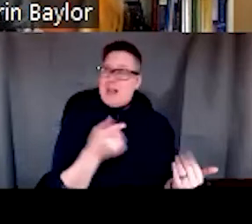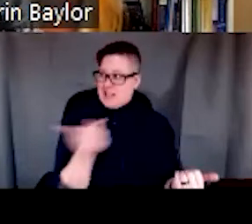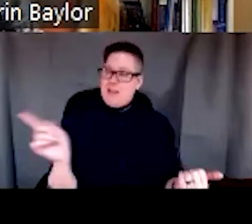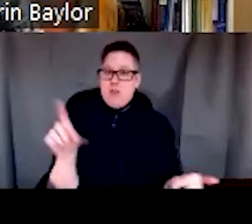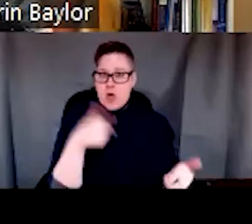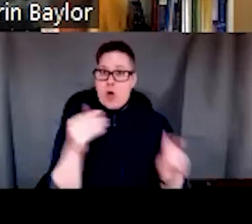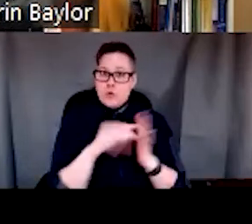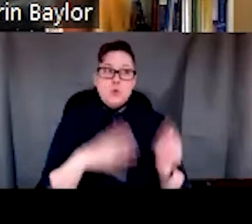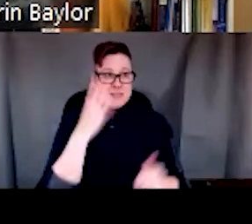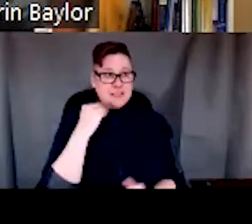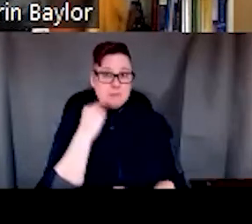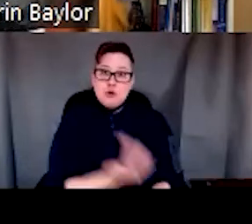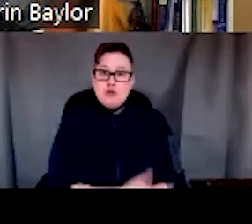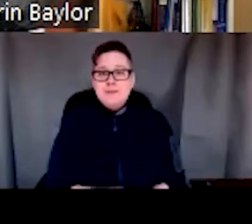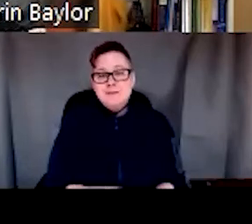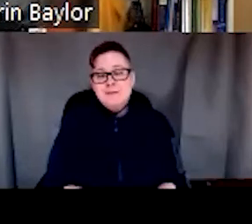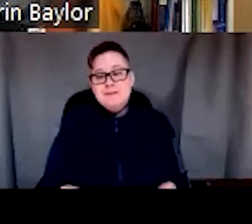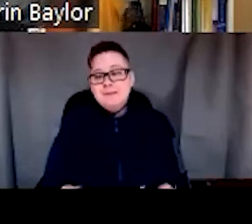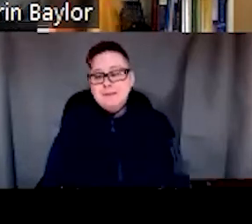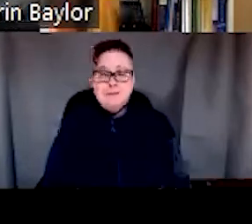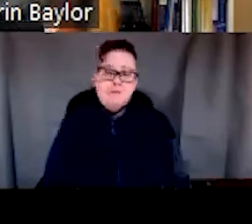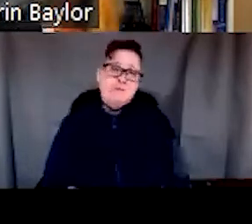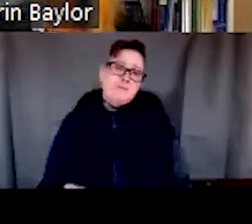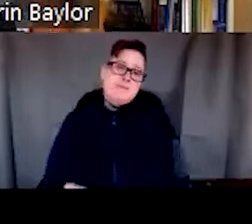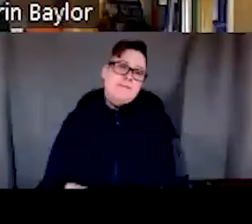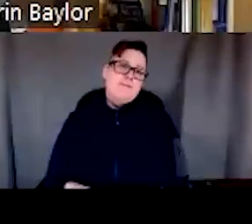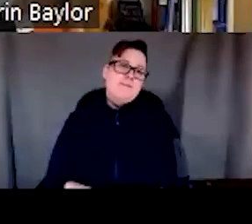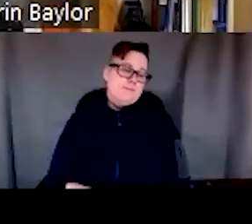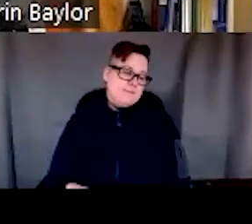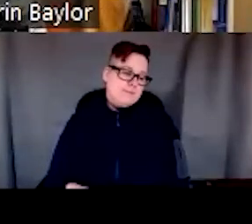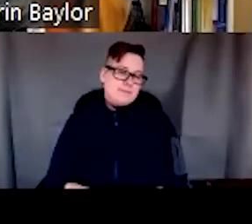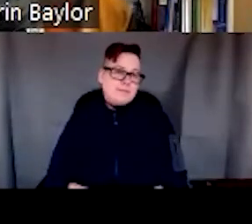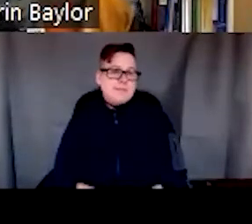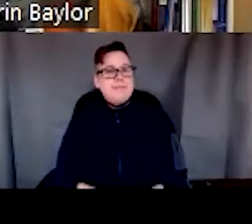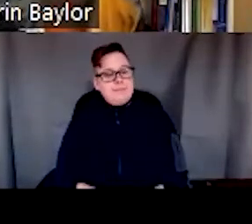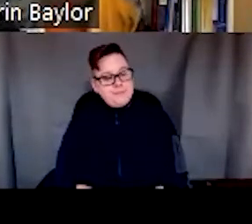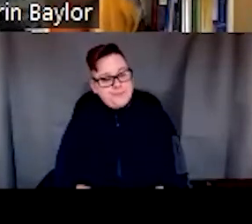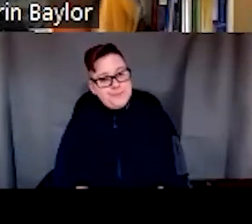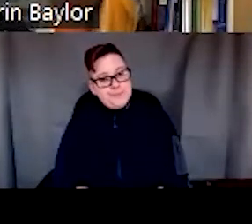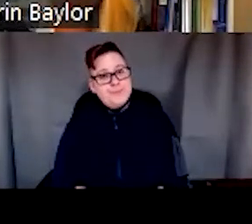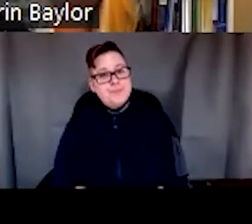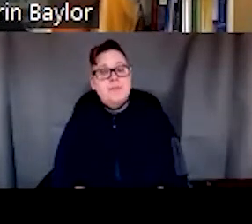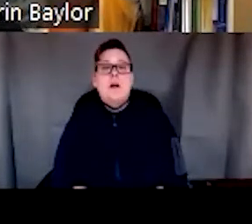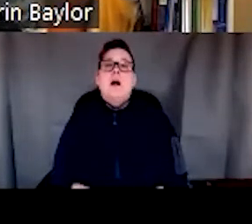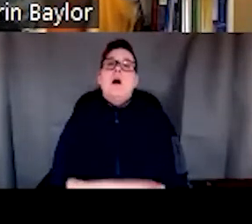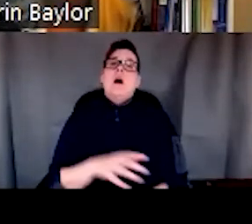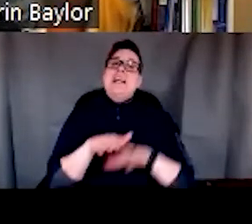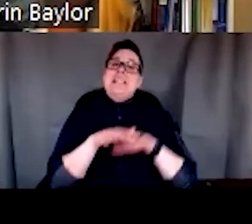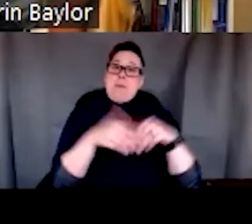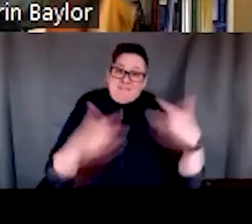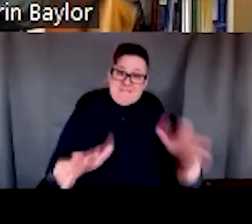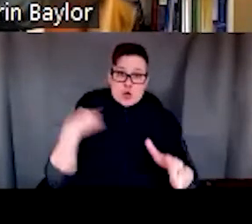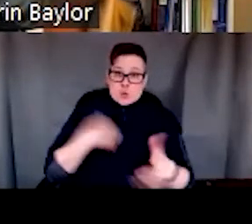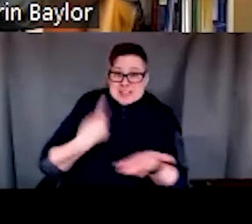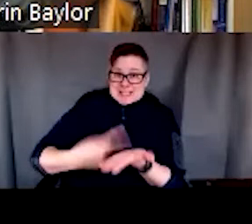experience. So, um, um, um, during our debriefing, um, I,